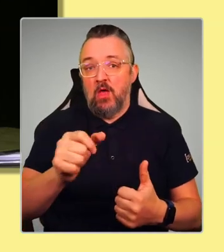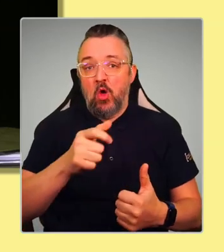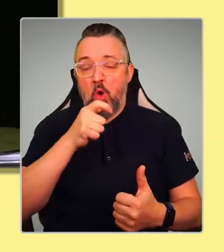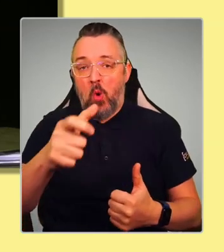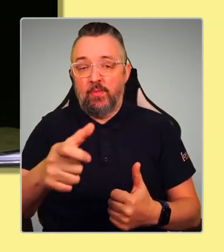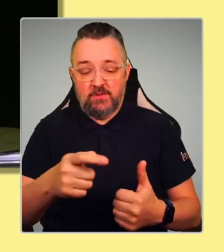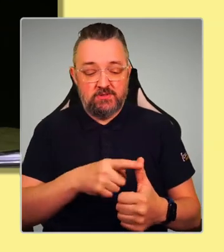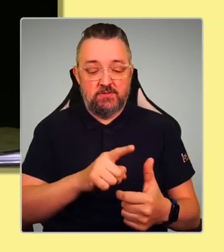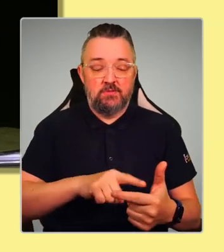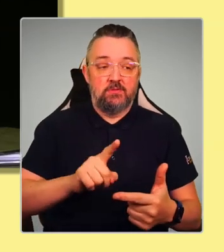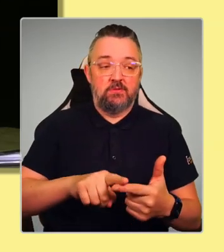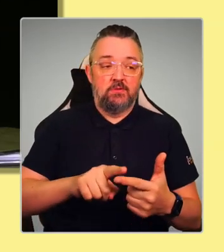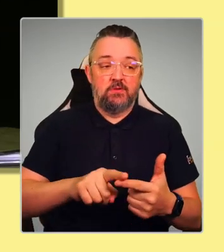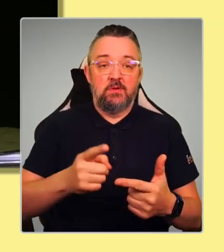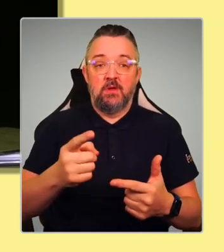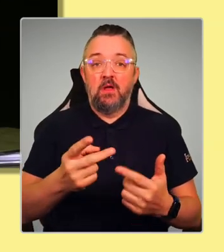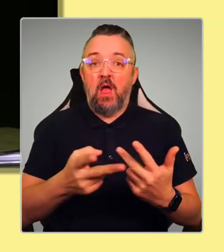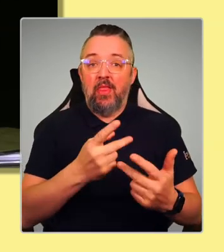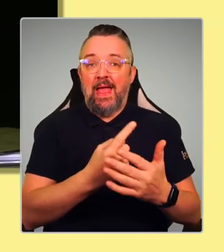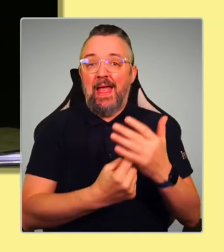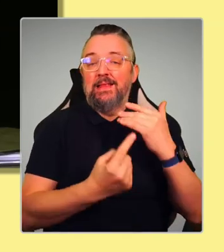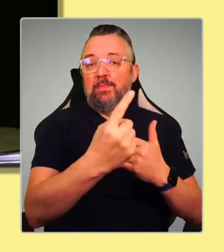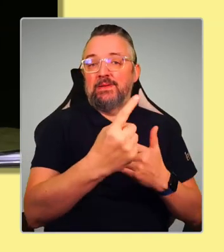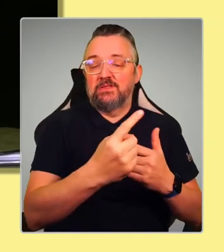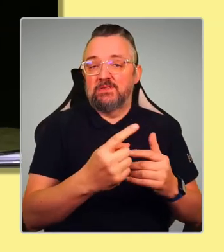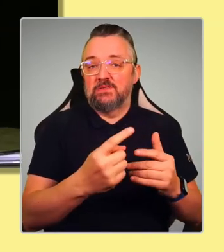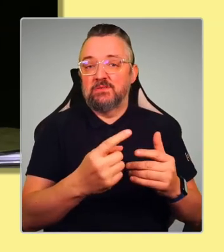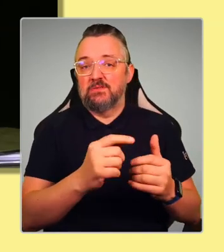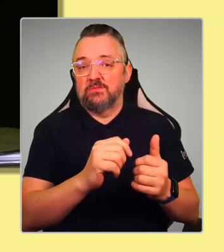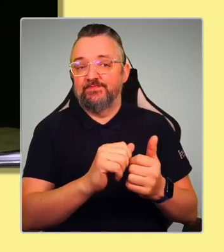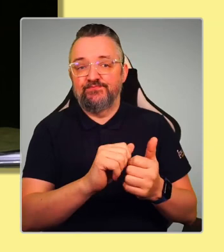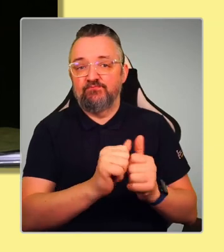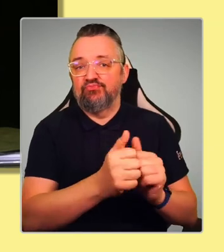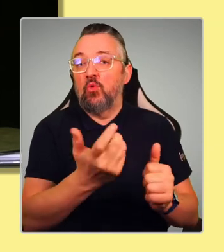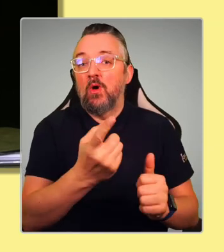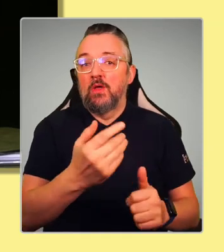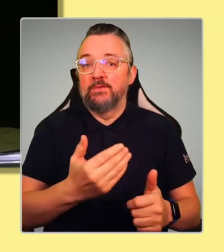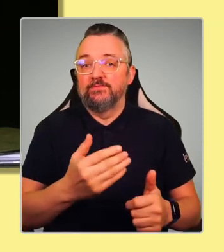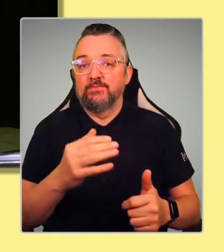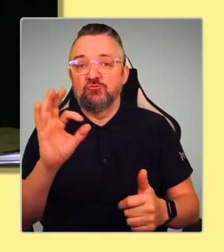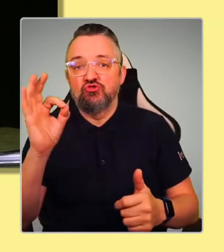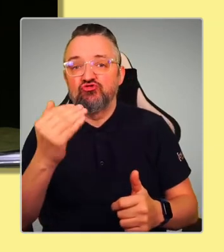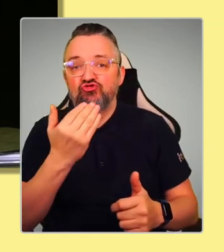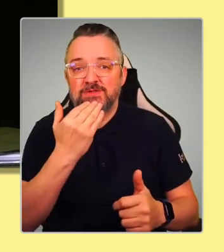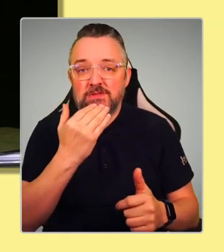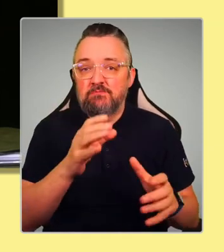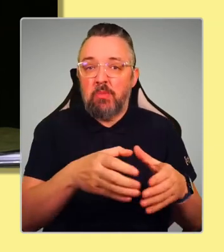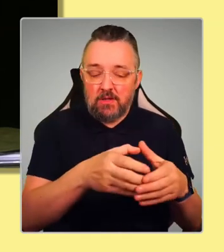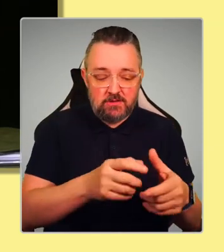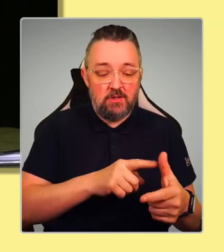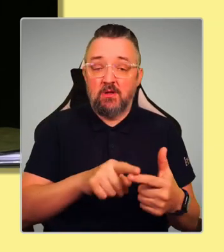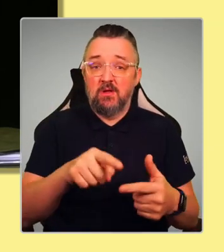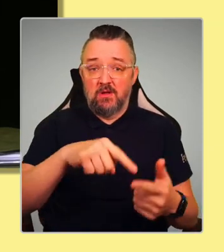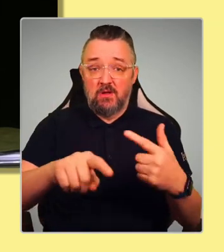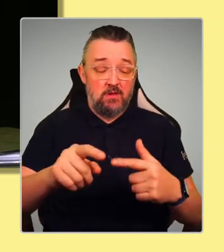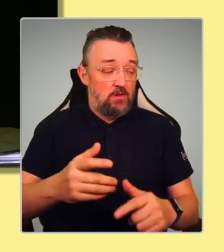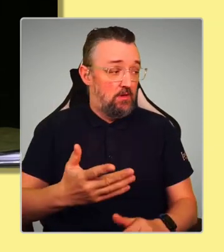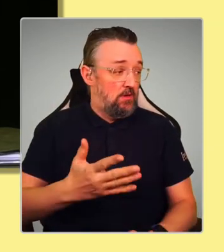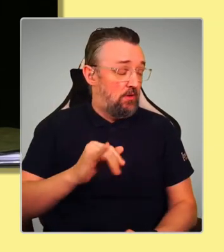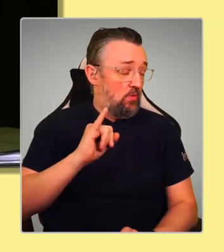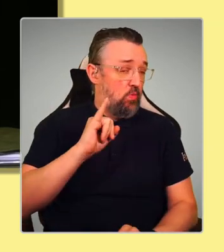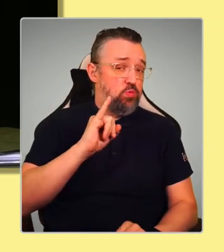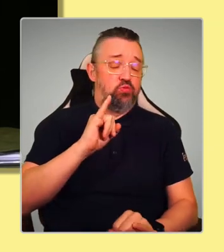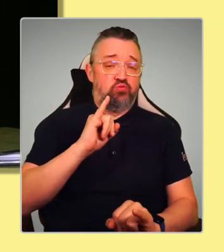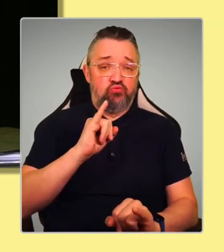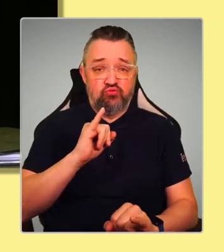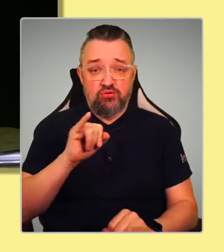-independence colleagues in government, the Greens, they were all disgusted by the UK government's